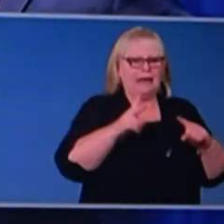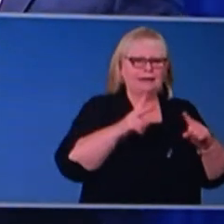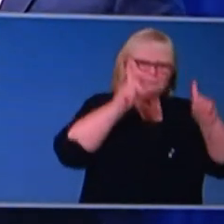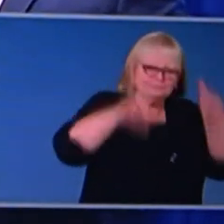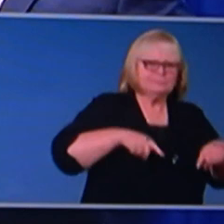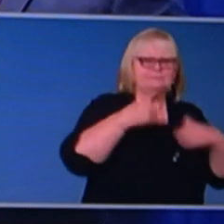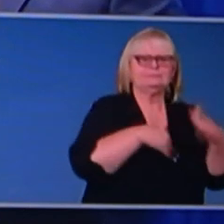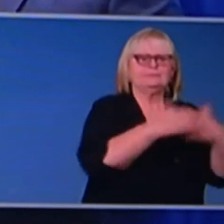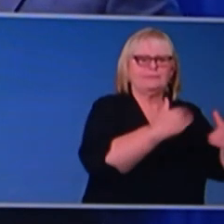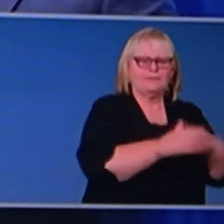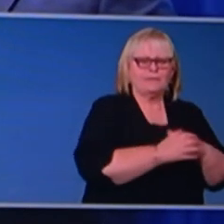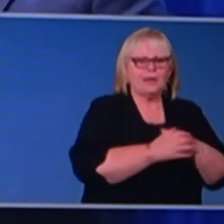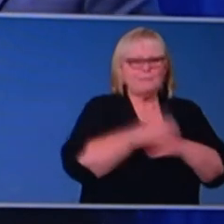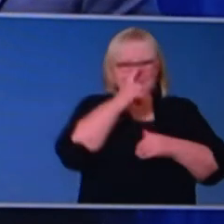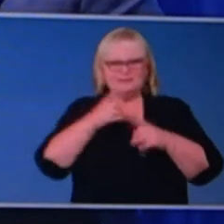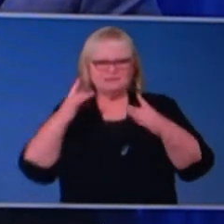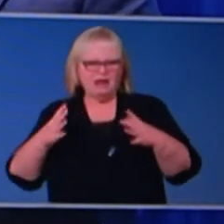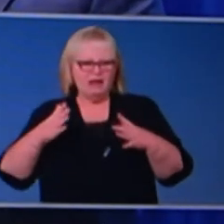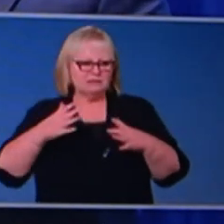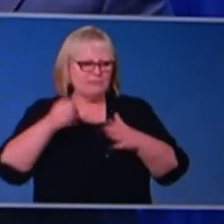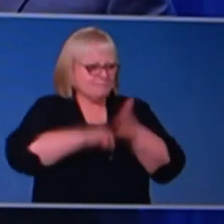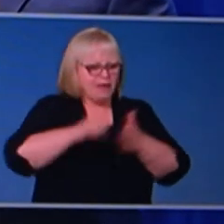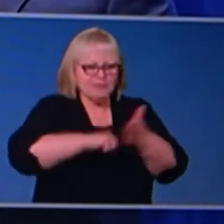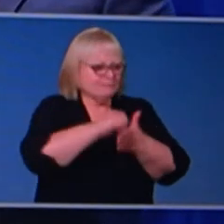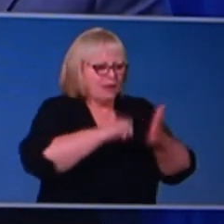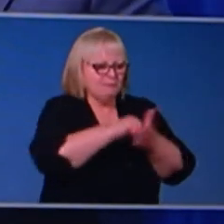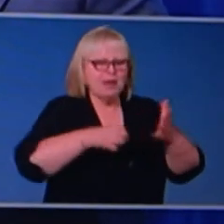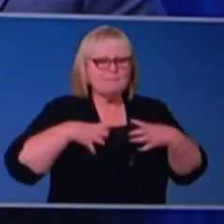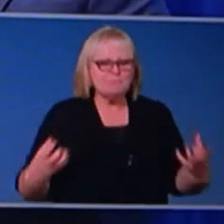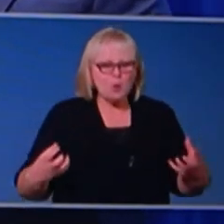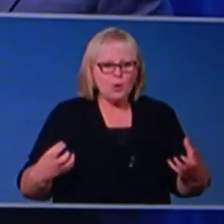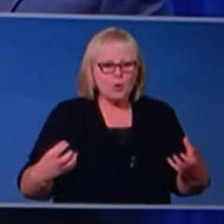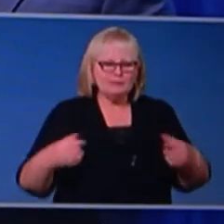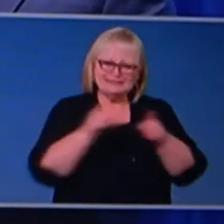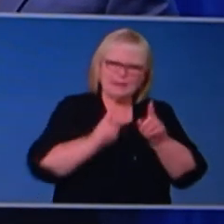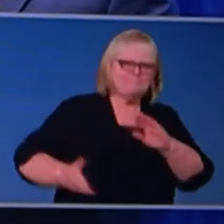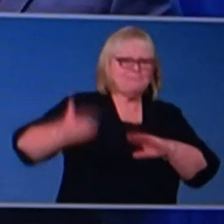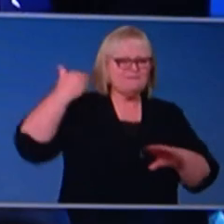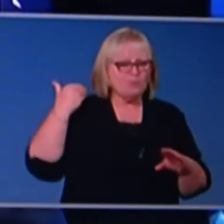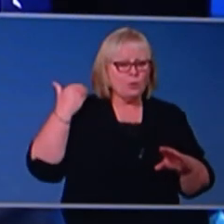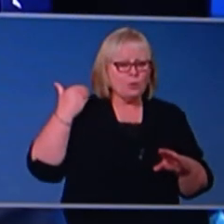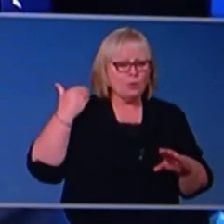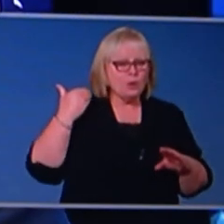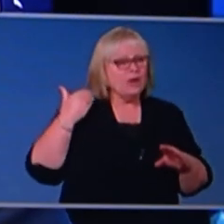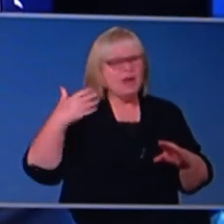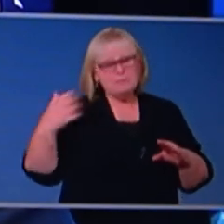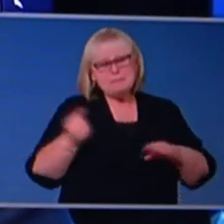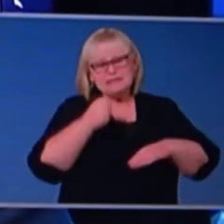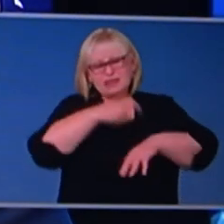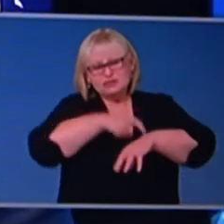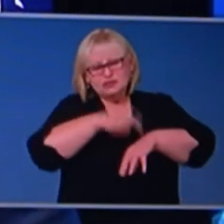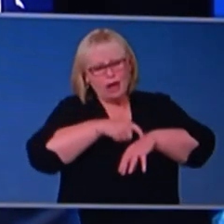consumption seeks to lift, uh, to back to levels where it was. And, that may take some time.